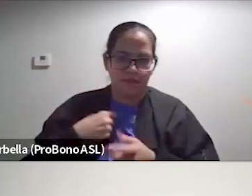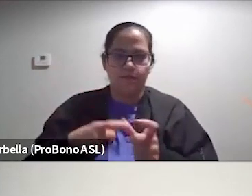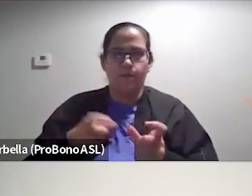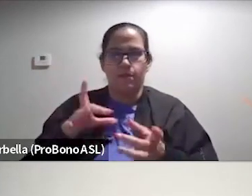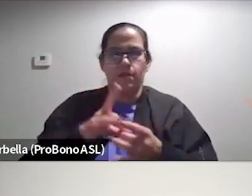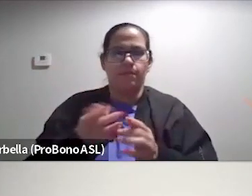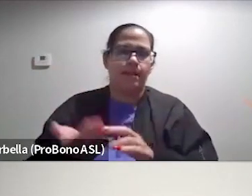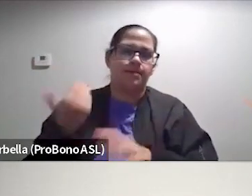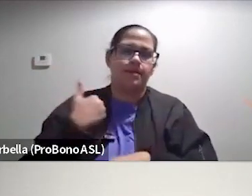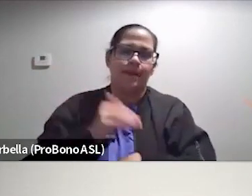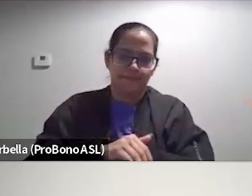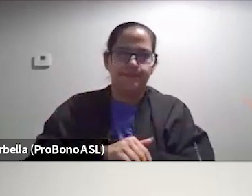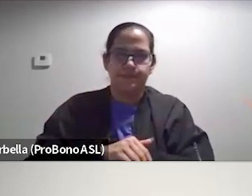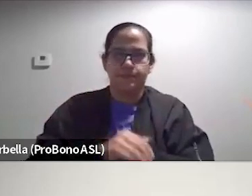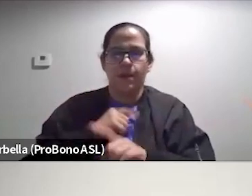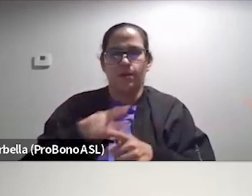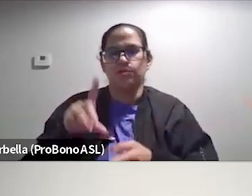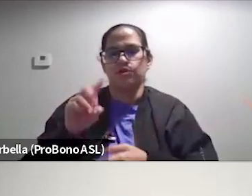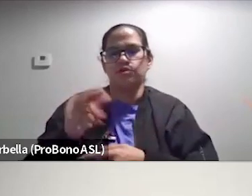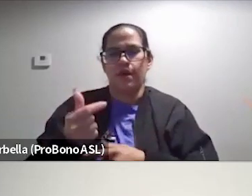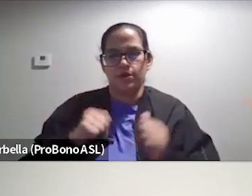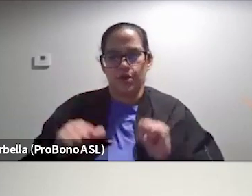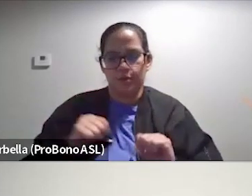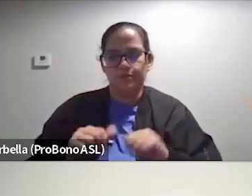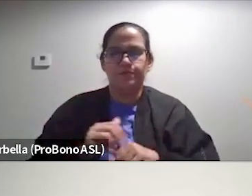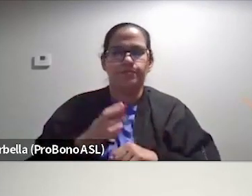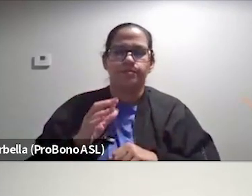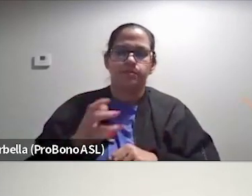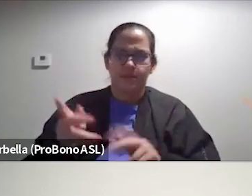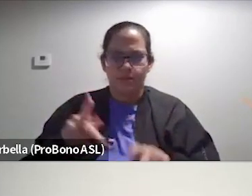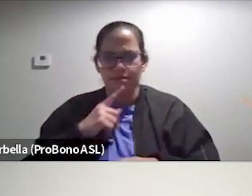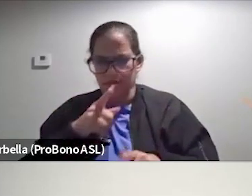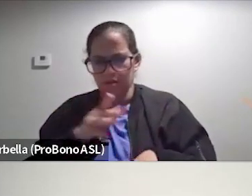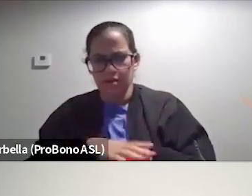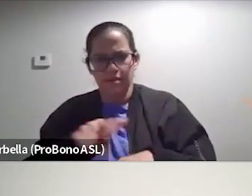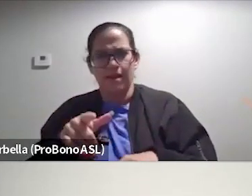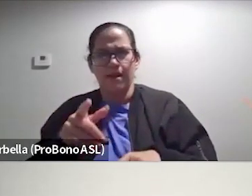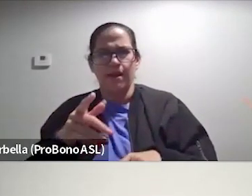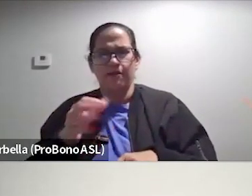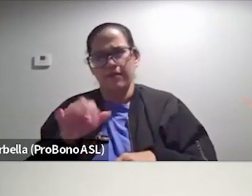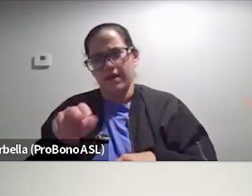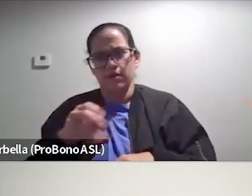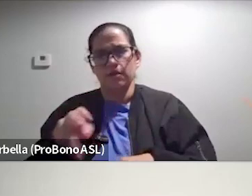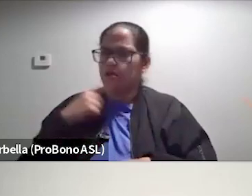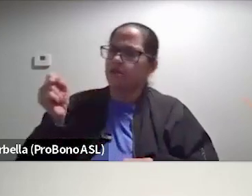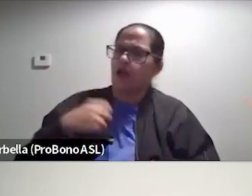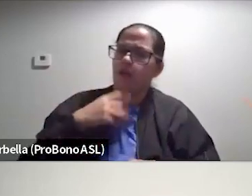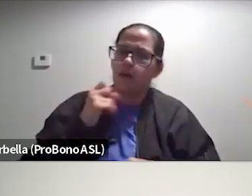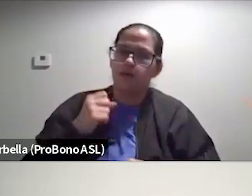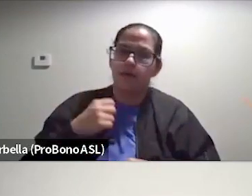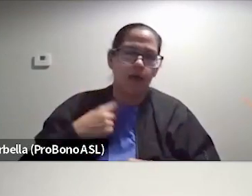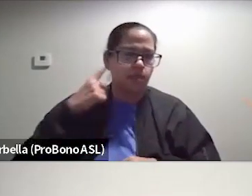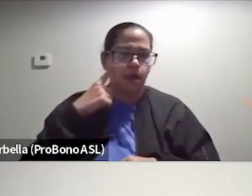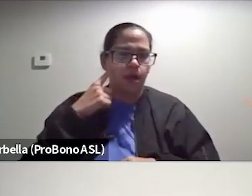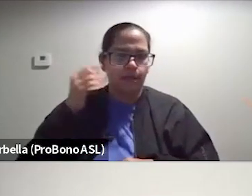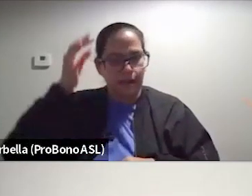club the night before I had, I went to a drag show the night before. And that person was like, yo, was you at the pin hook? And I was like, yeah, I was. And I thought it was